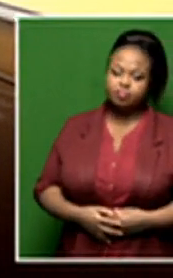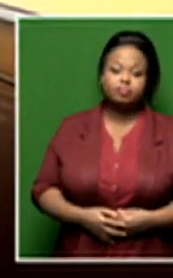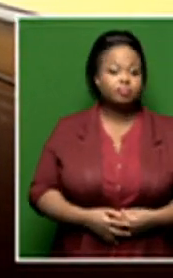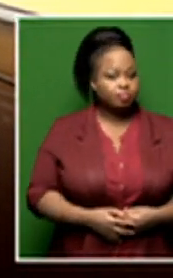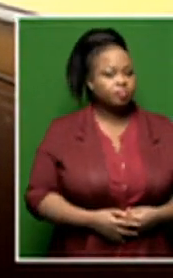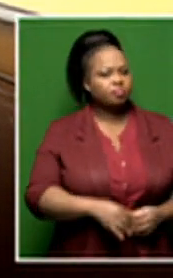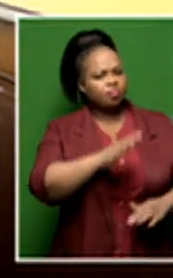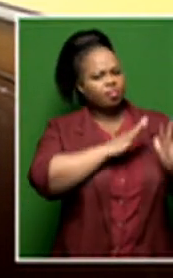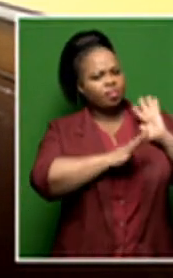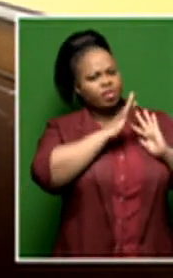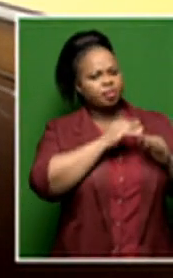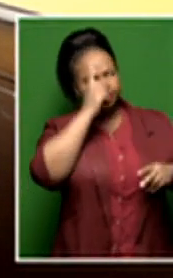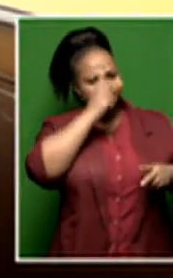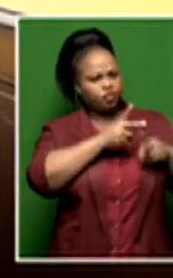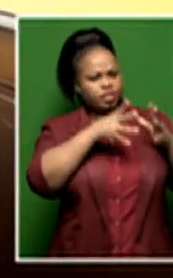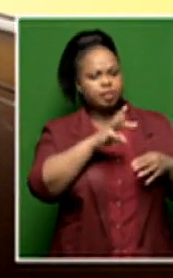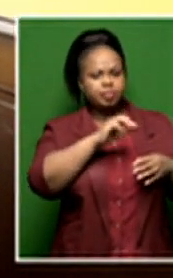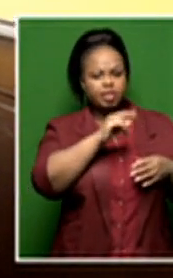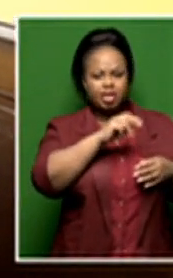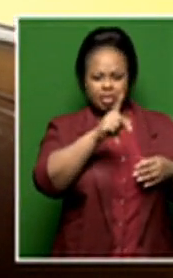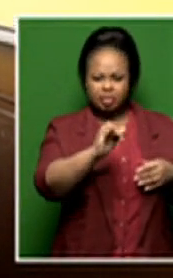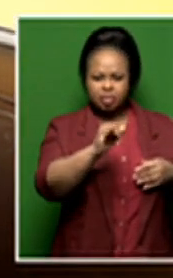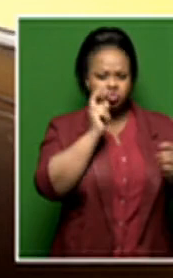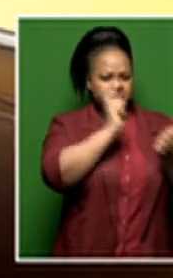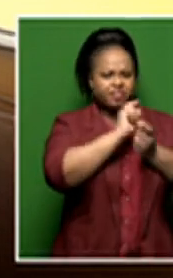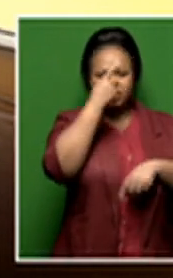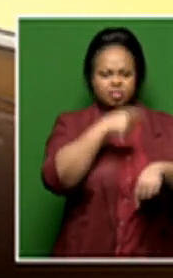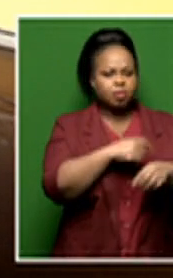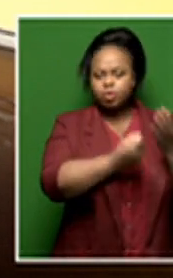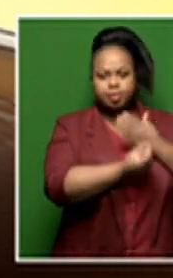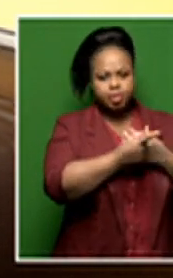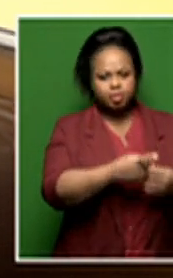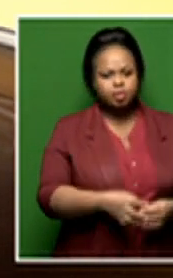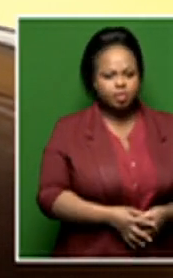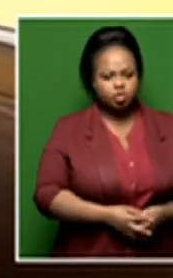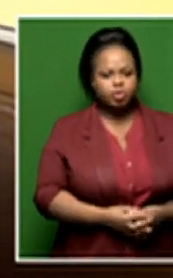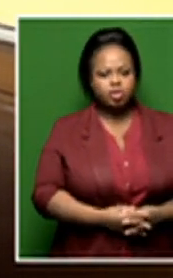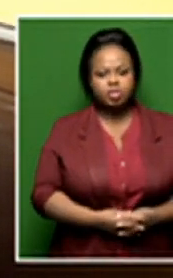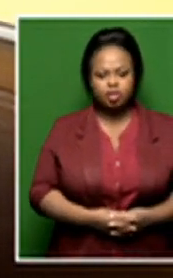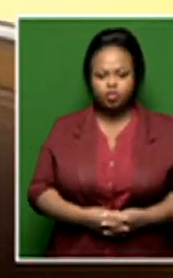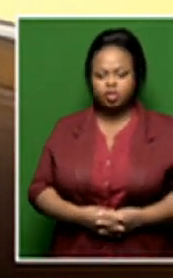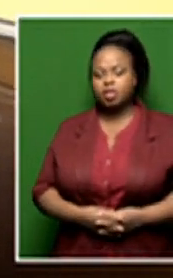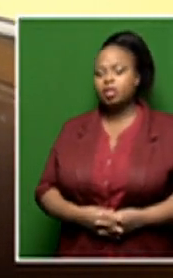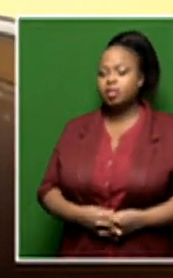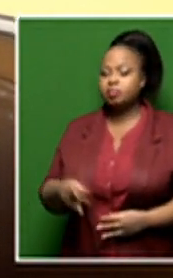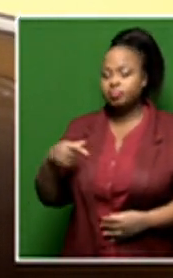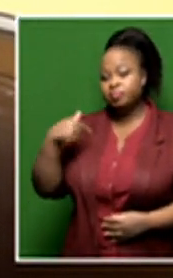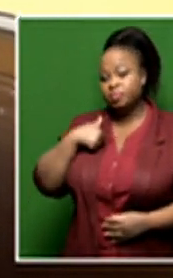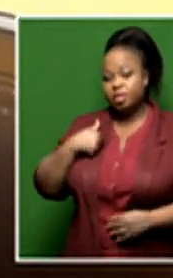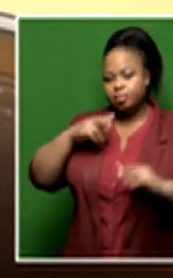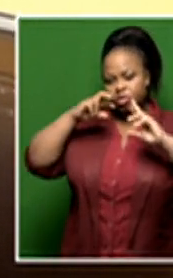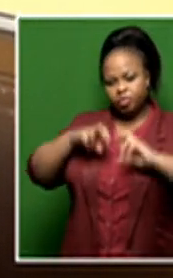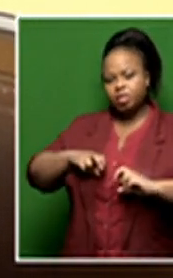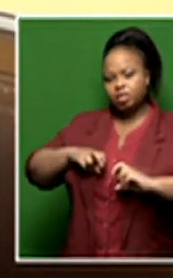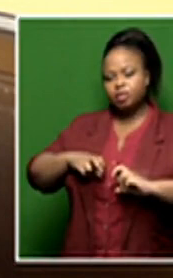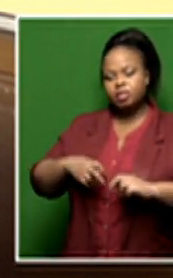take us back to when you first met Professor Mzidigasa Kumalo. What was happening at the time? Well, I was studying, I was